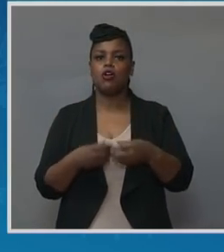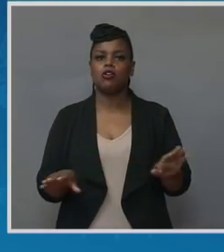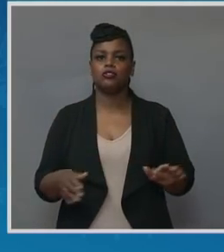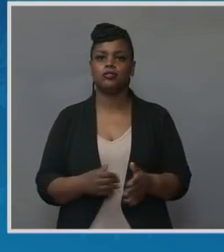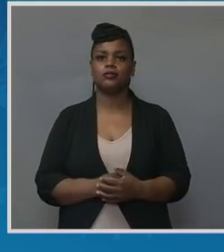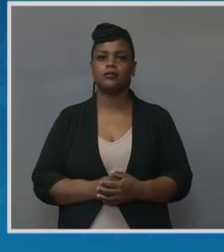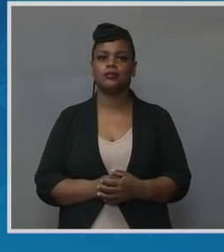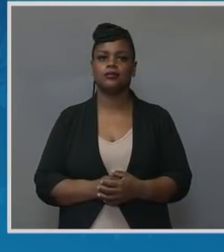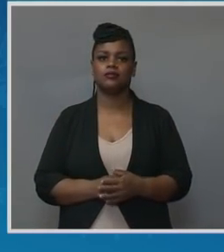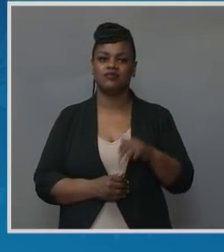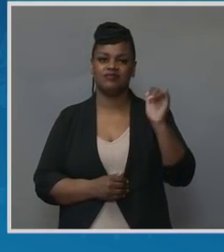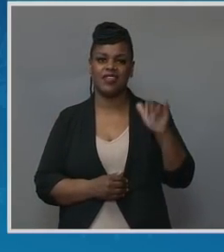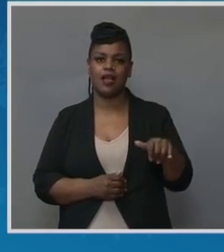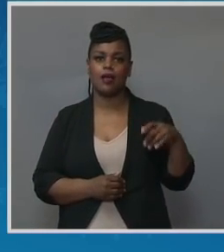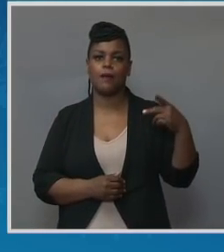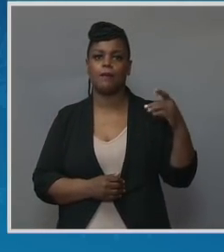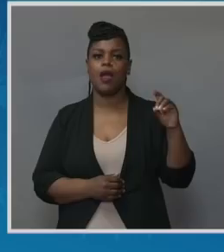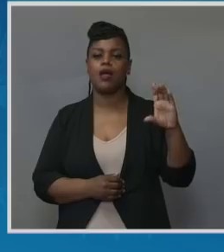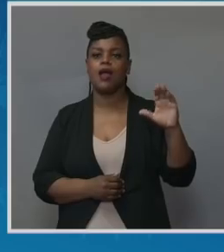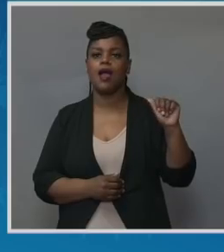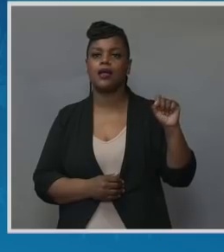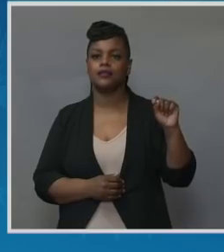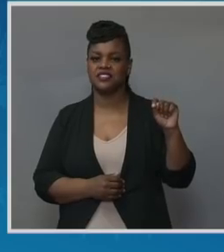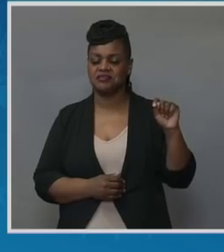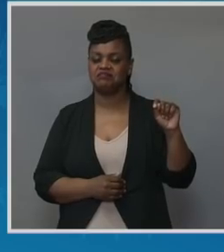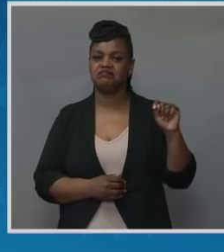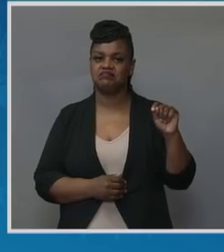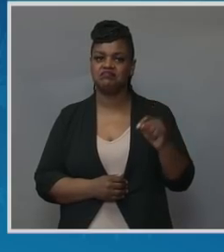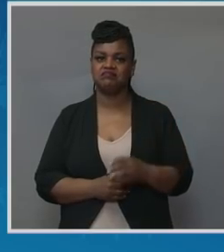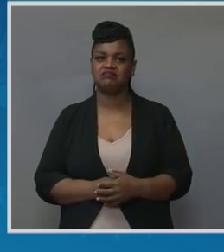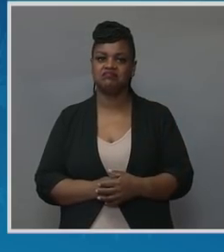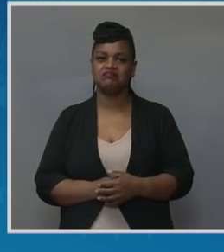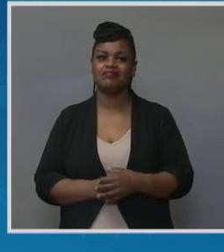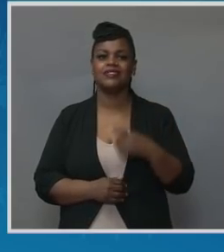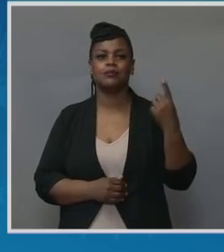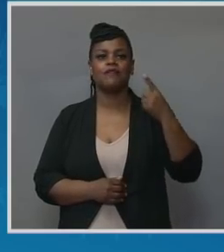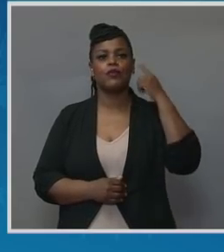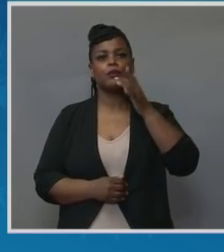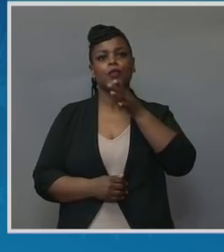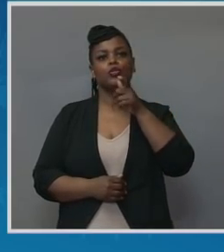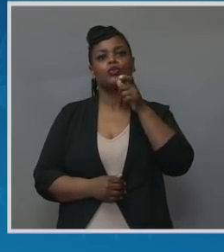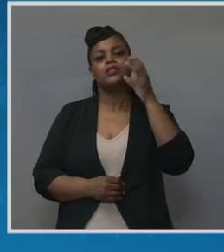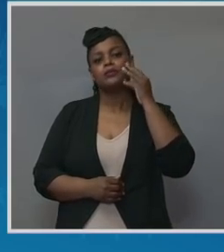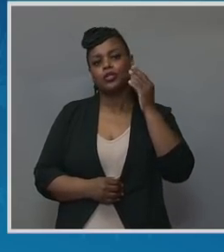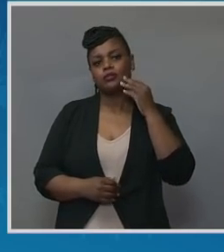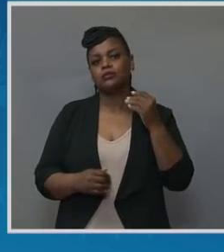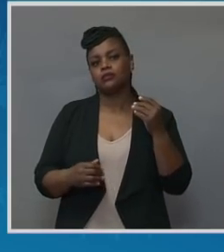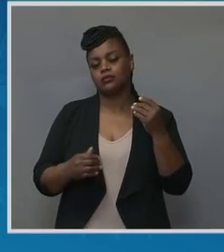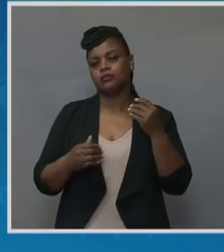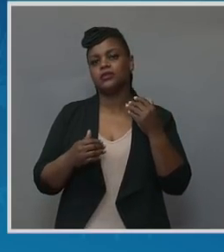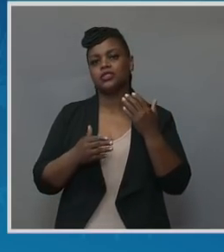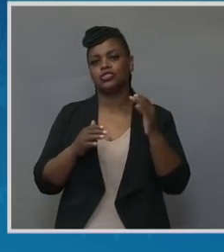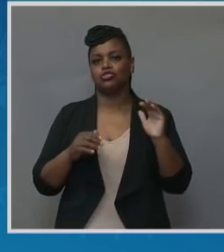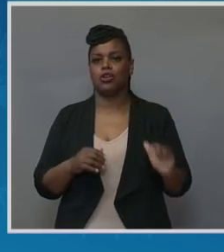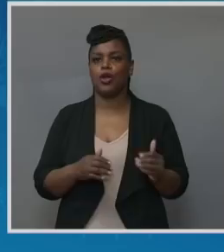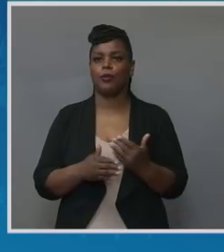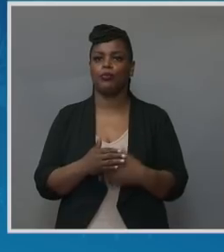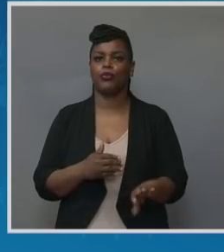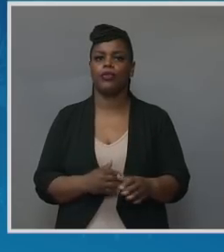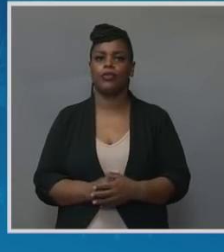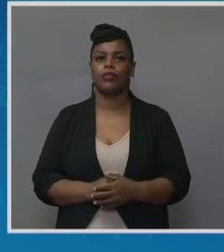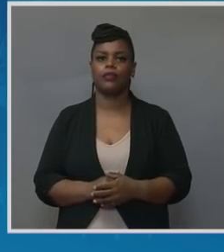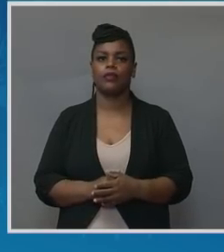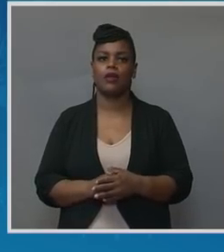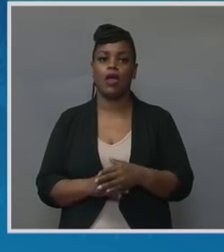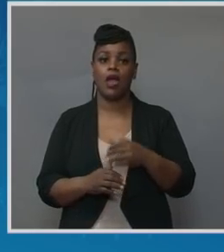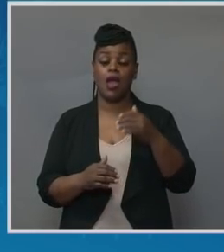who've experienced loss in pregnancy and childbirth. Erica was on life support following the birth of her son,